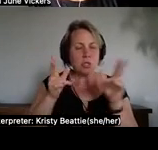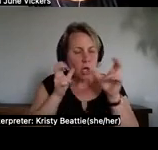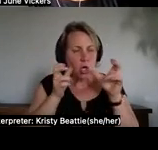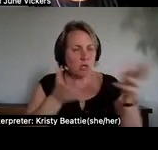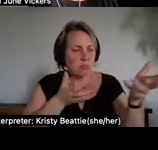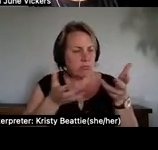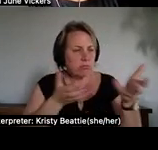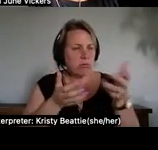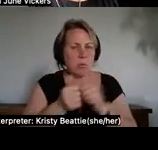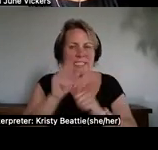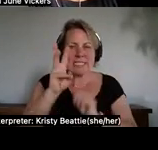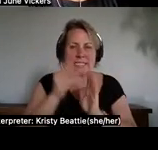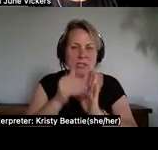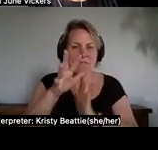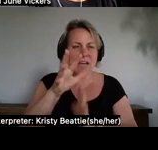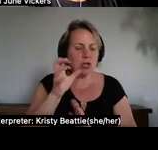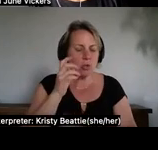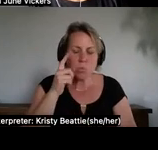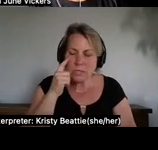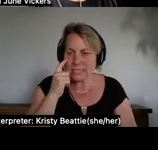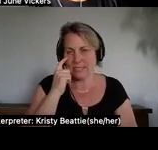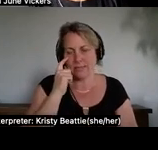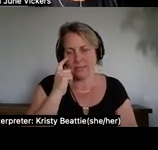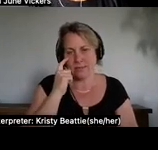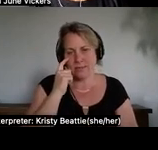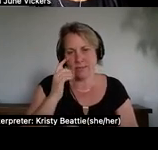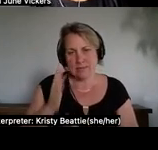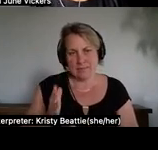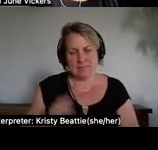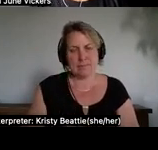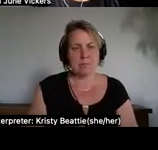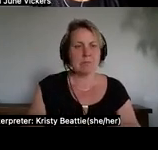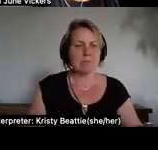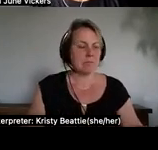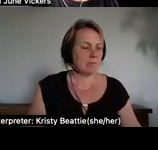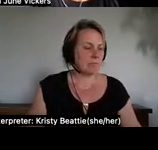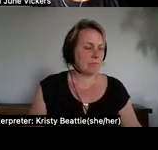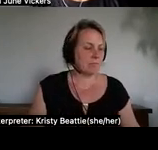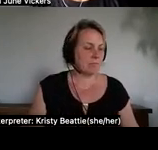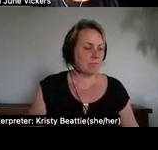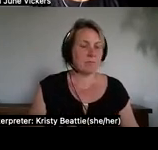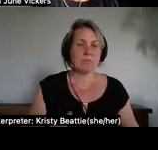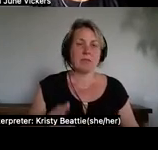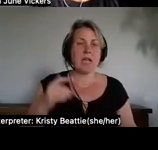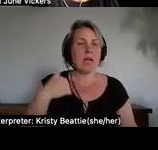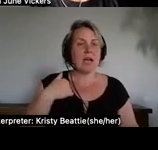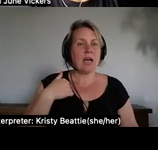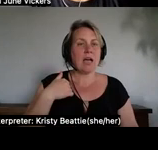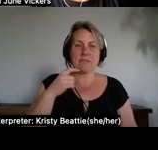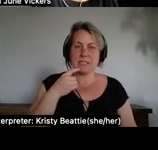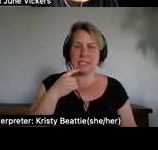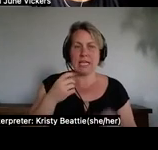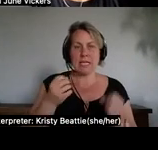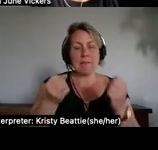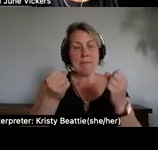and then what i say is there are those who chose to remain silent they weren't a part of the